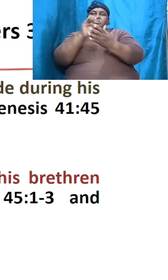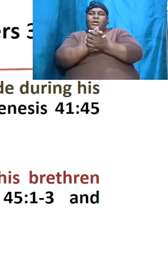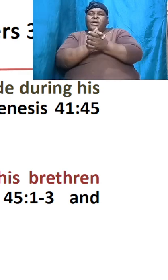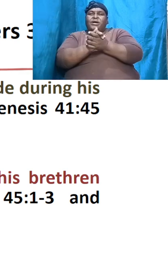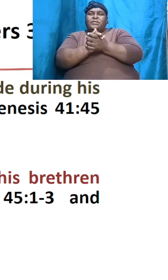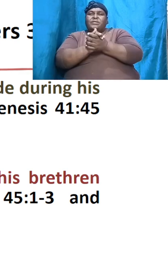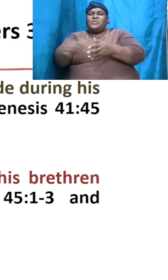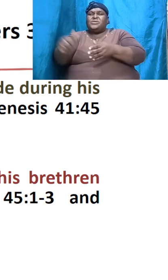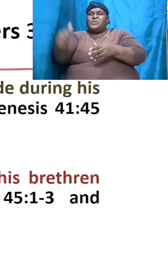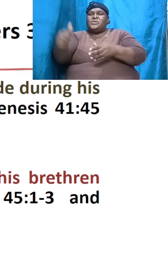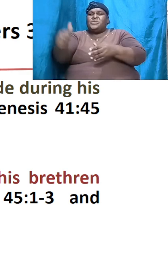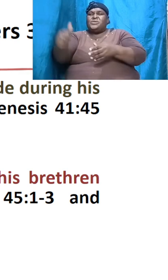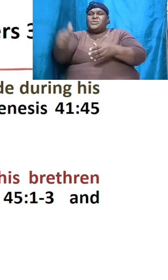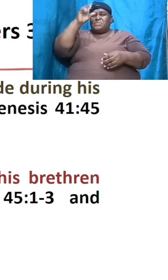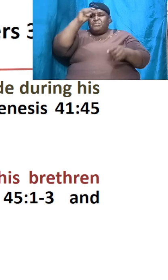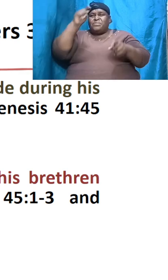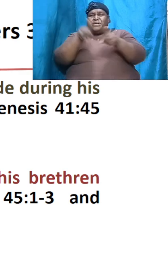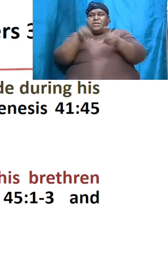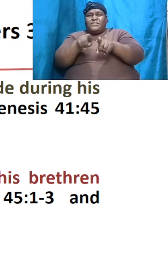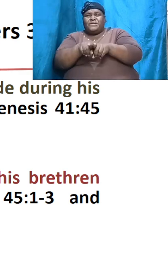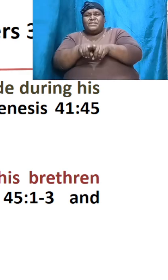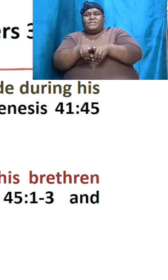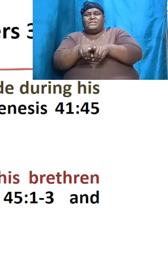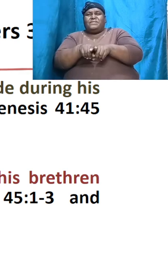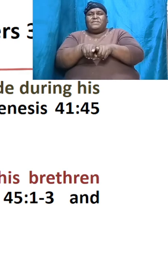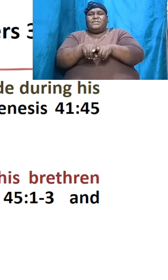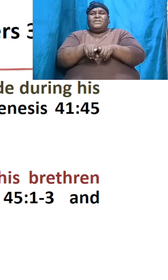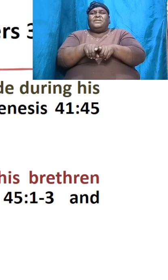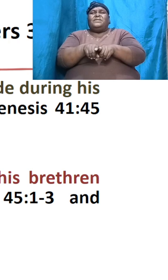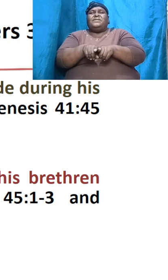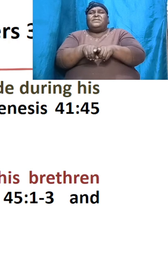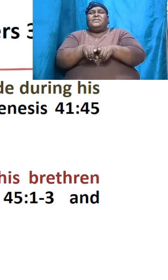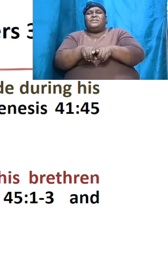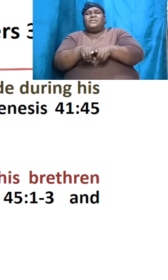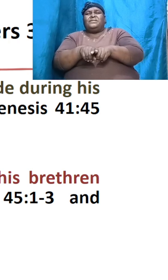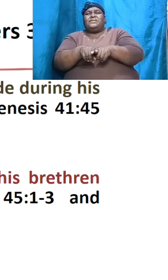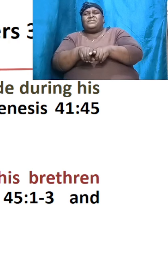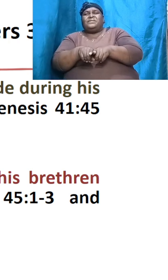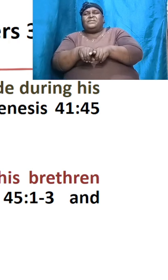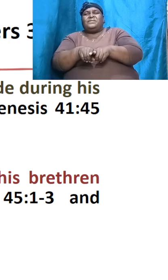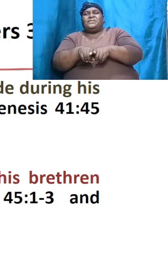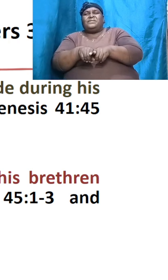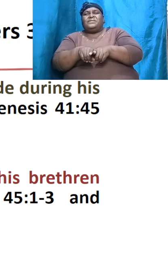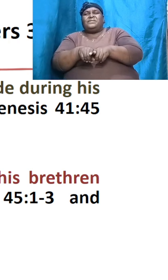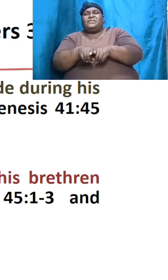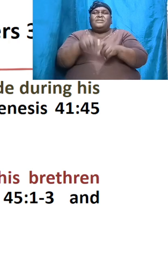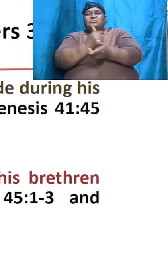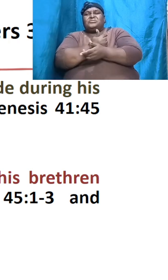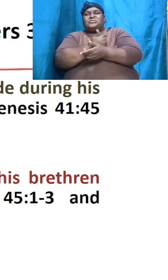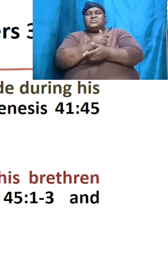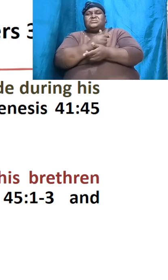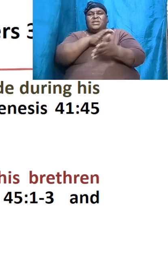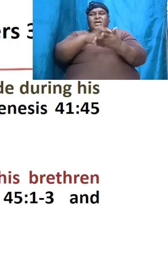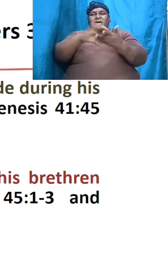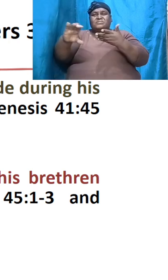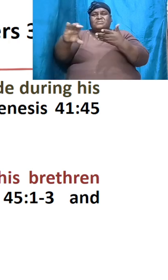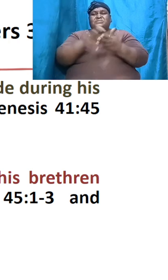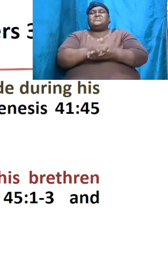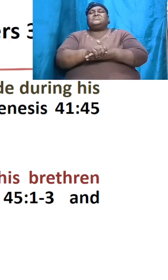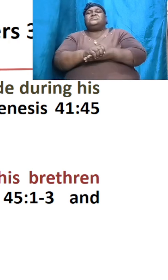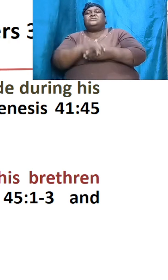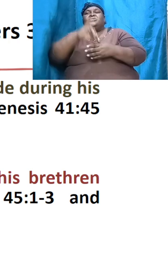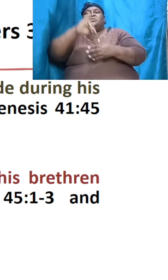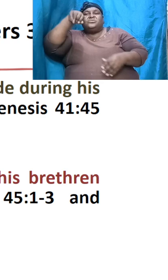rejection by his brethren brothers and sisters listen to me in Genesis 41 verse 45 I want us to know that